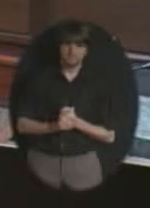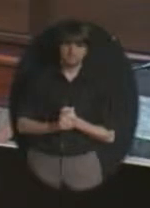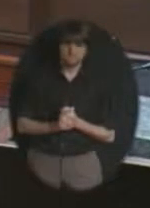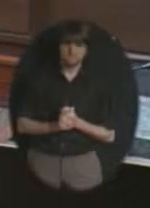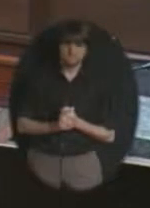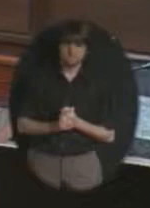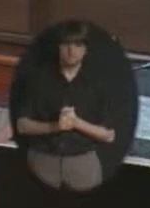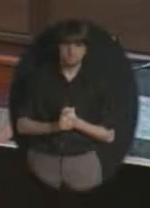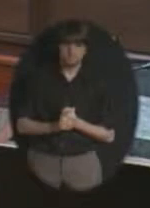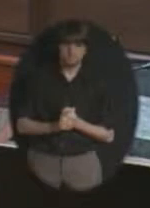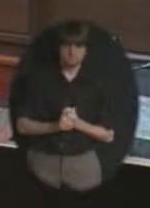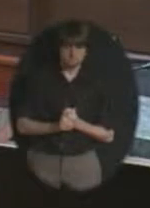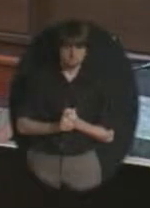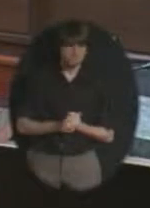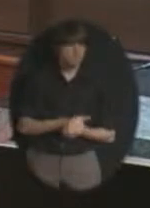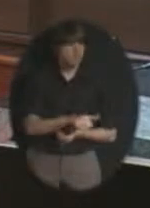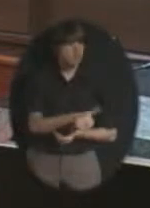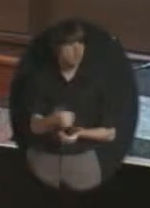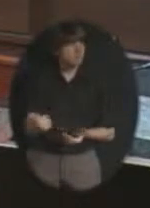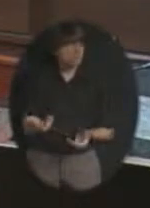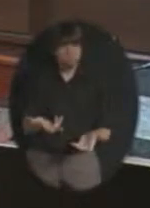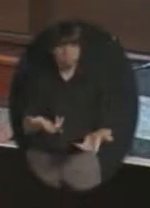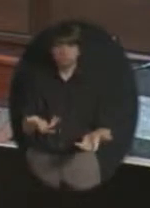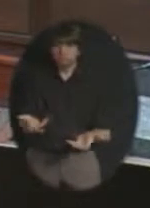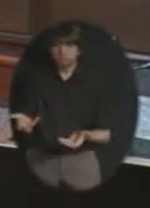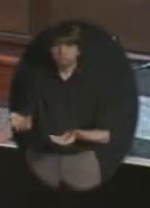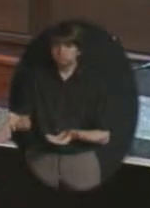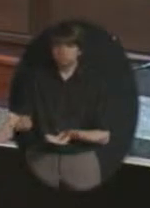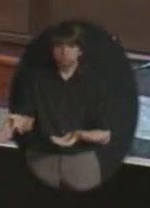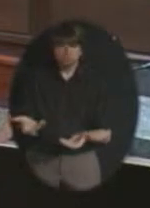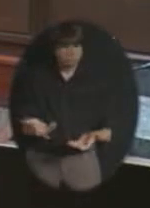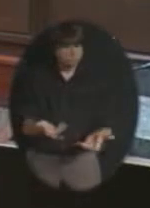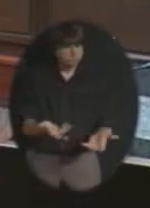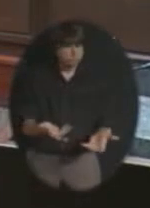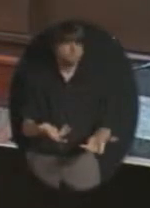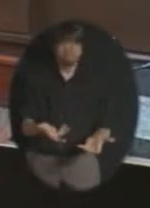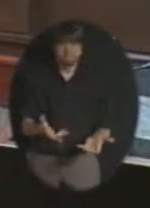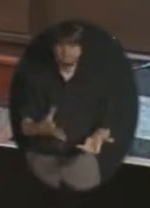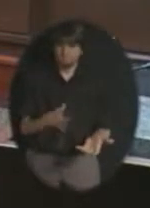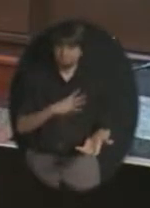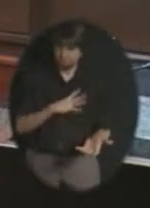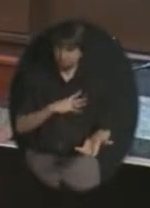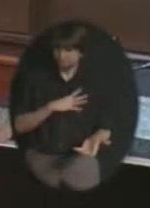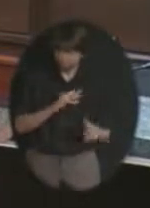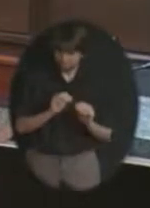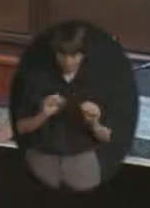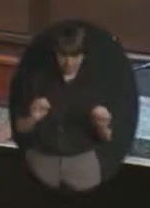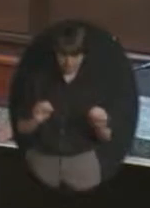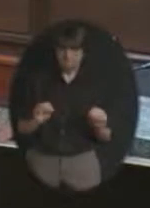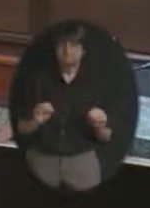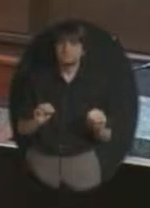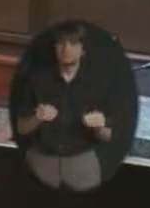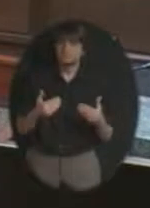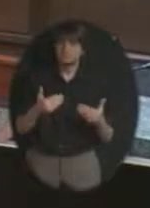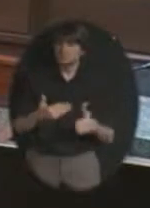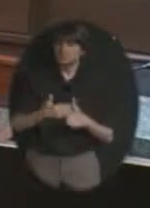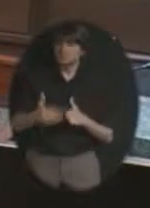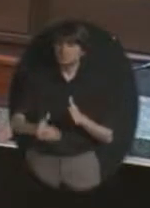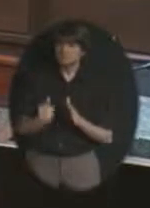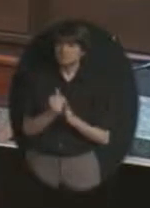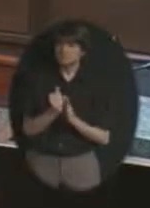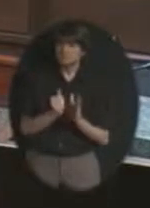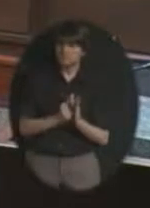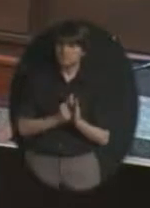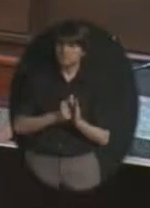okay anything else the next item on our agenda is a our monthly head start directors